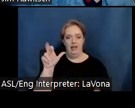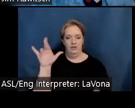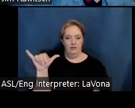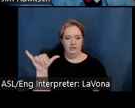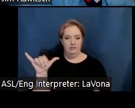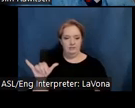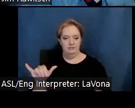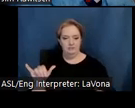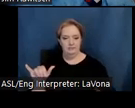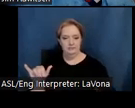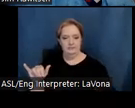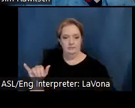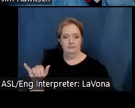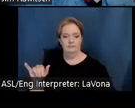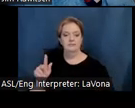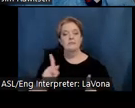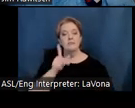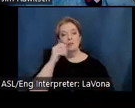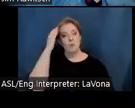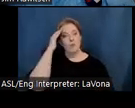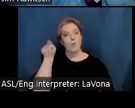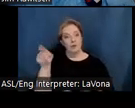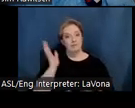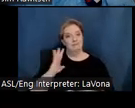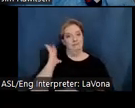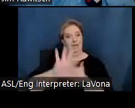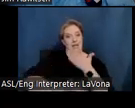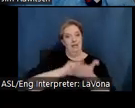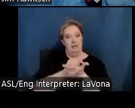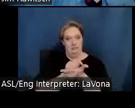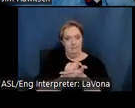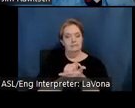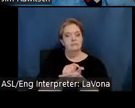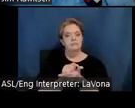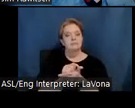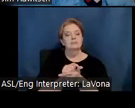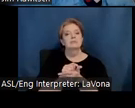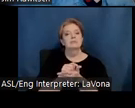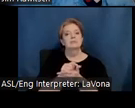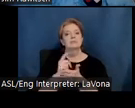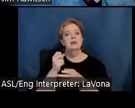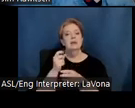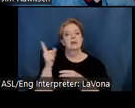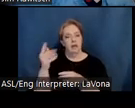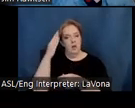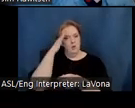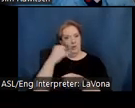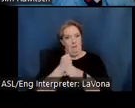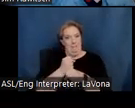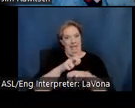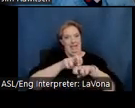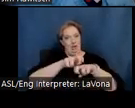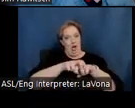Folks who knew Sam in the early days say at some point making chairs became his day job.